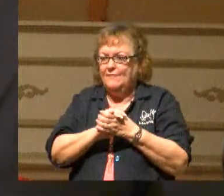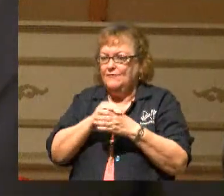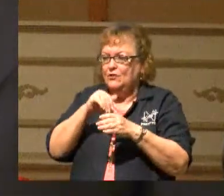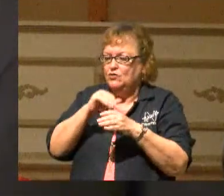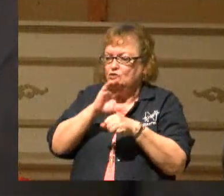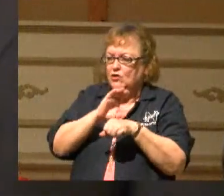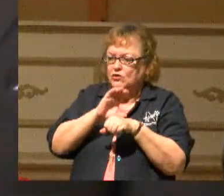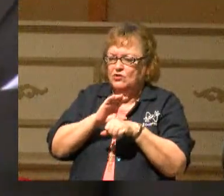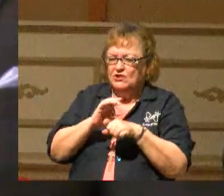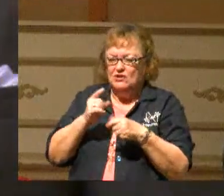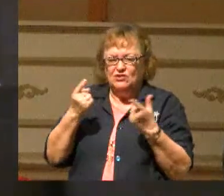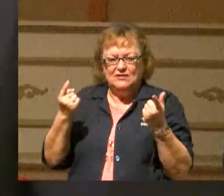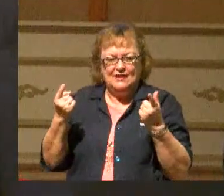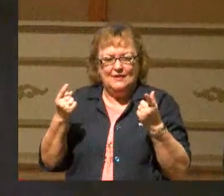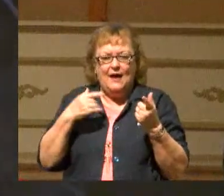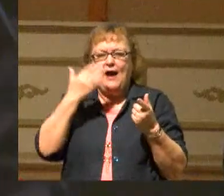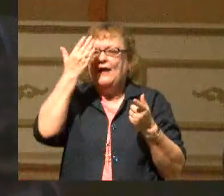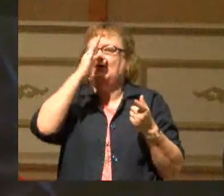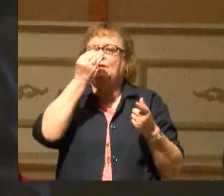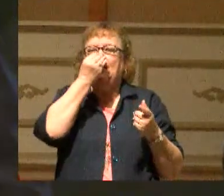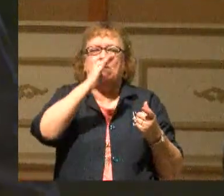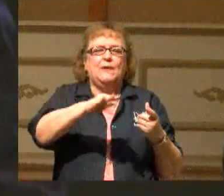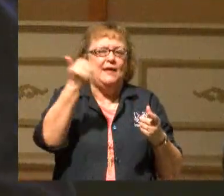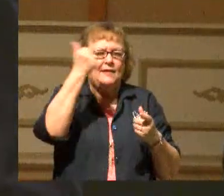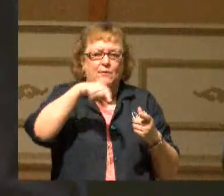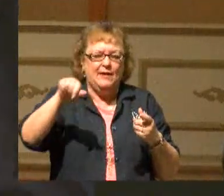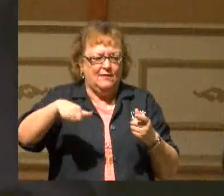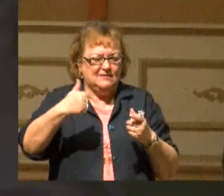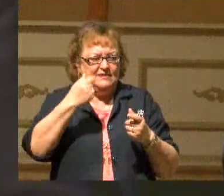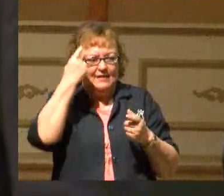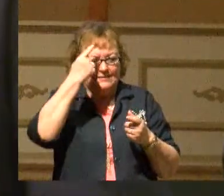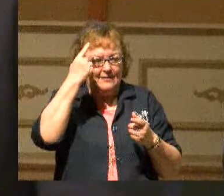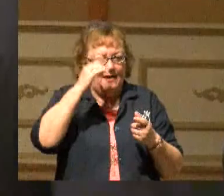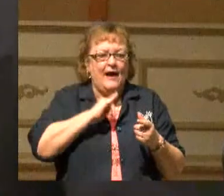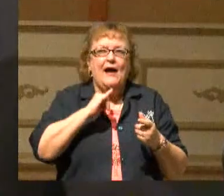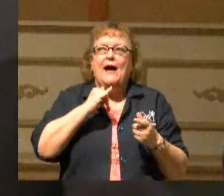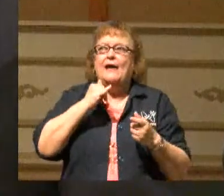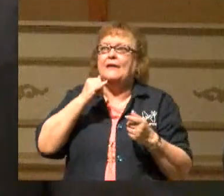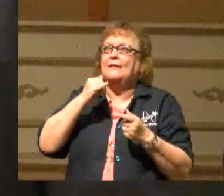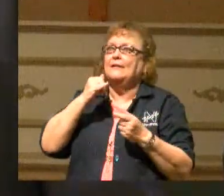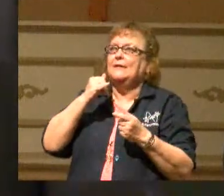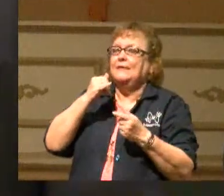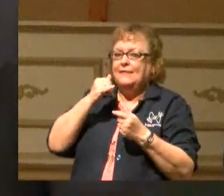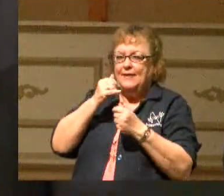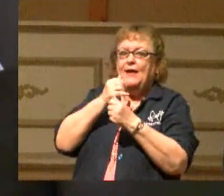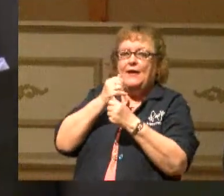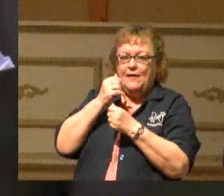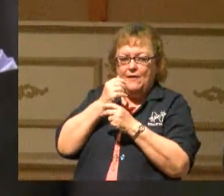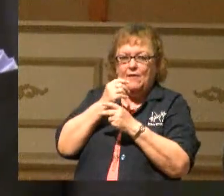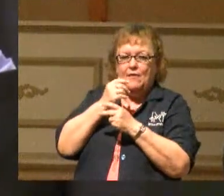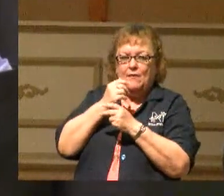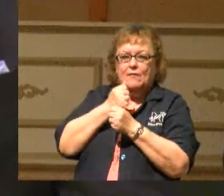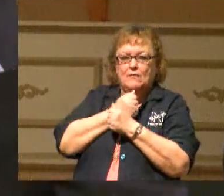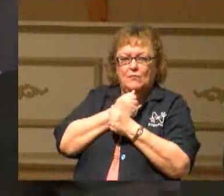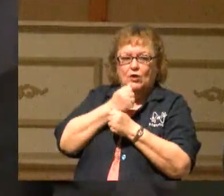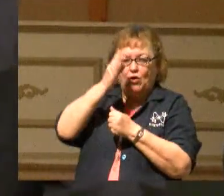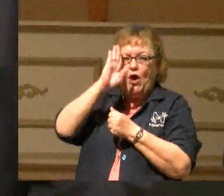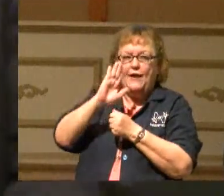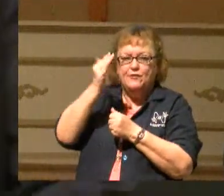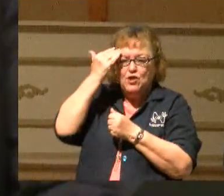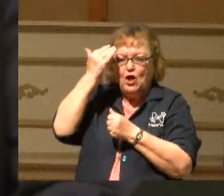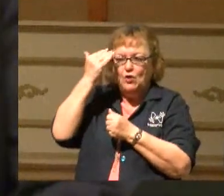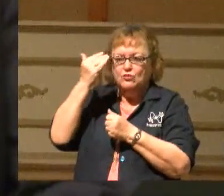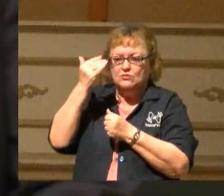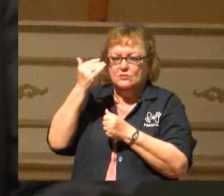She came to the point that she said, I don't care what anybody else thinks. I care what God knows. And she settled it.